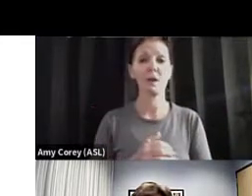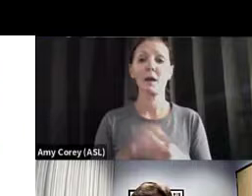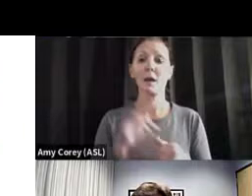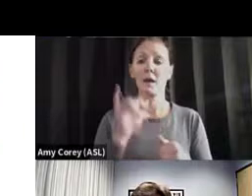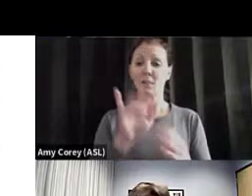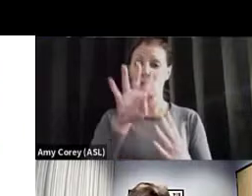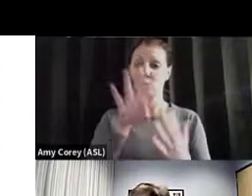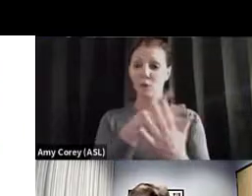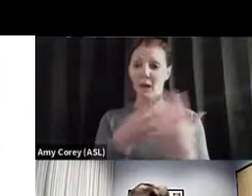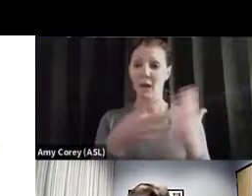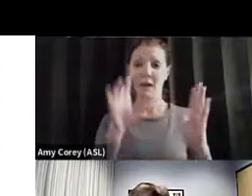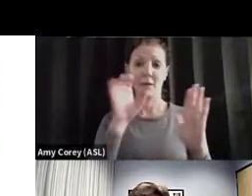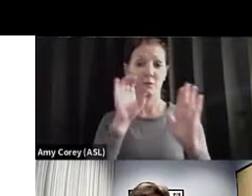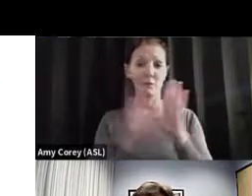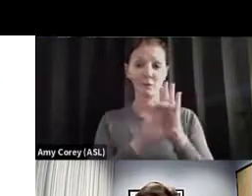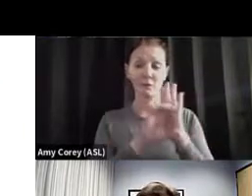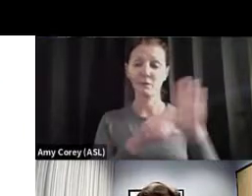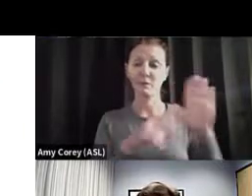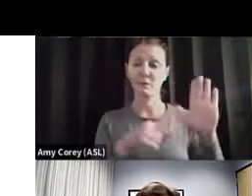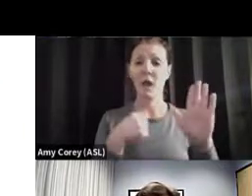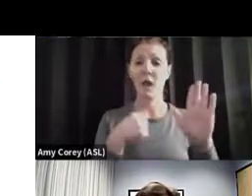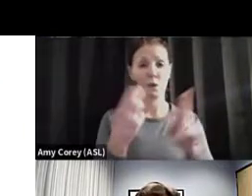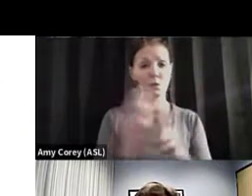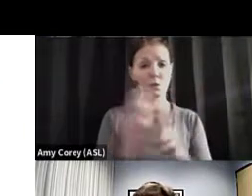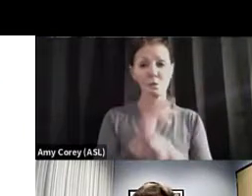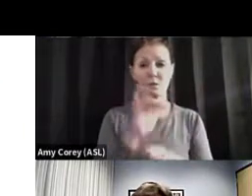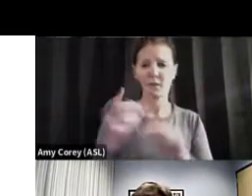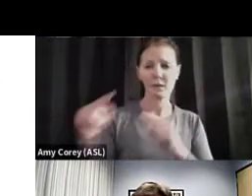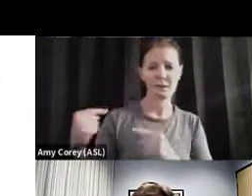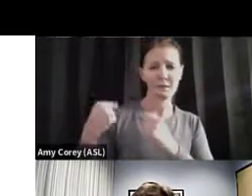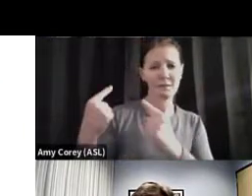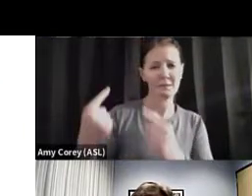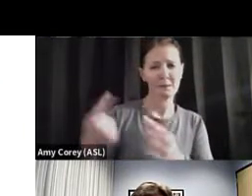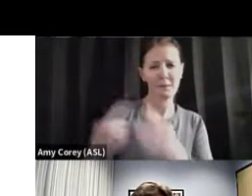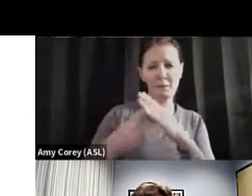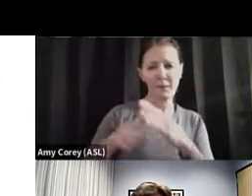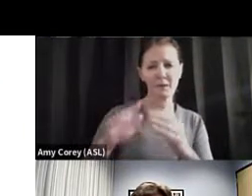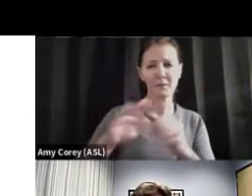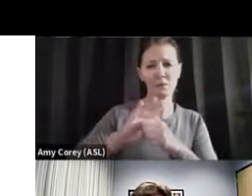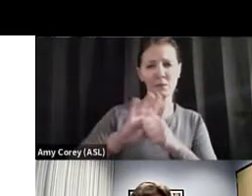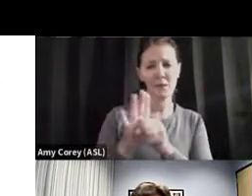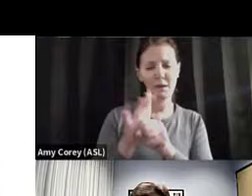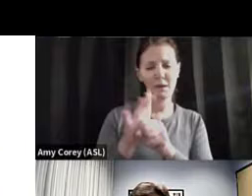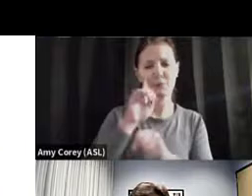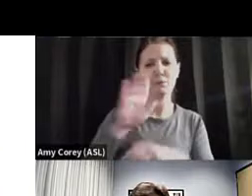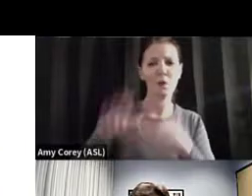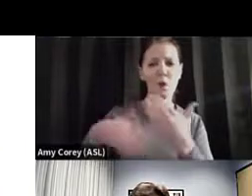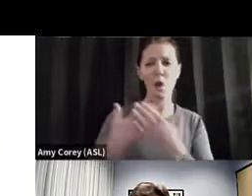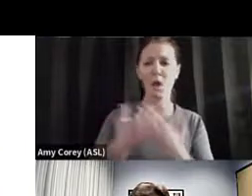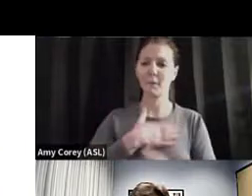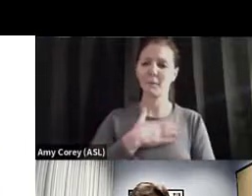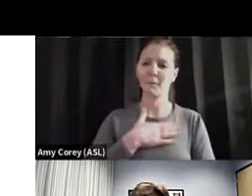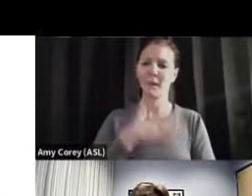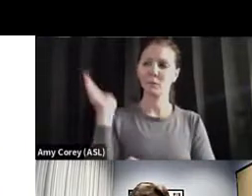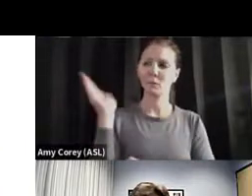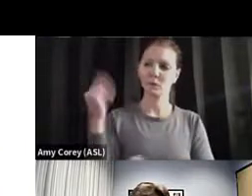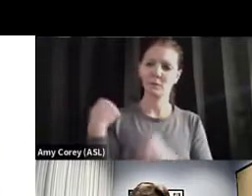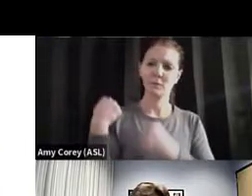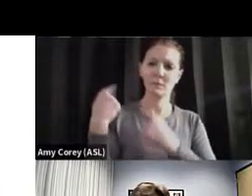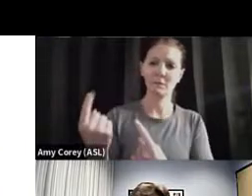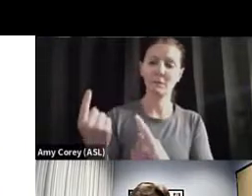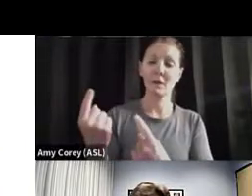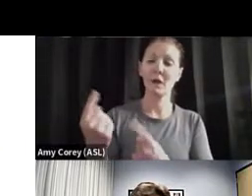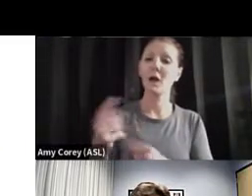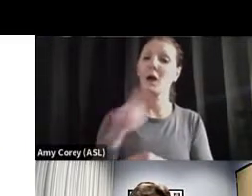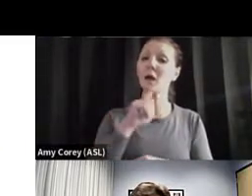here, and I've been using this throughout the pandemic for the presentations that I've made, and what it shows here is a map of the